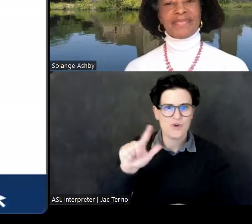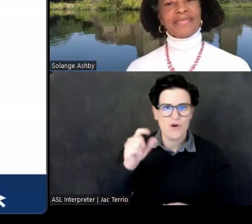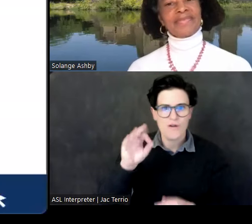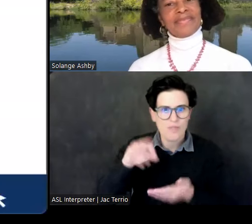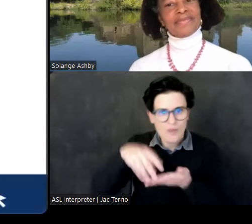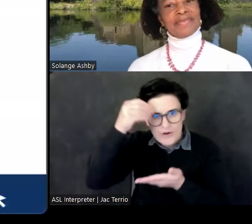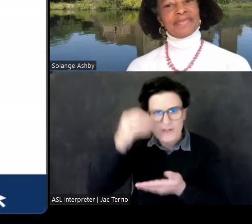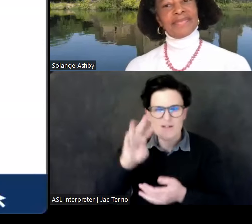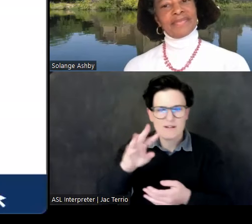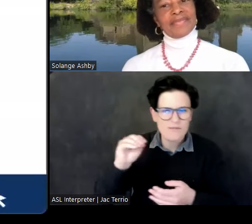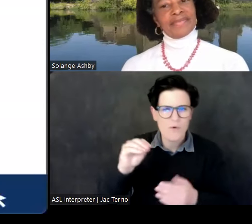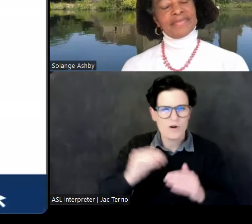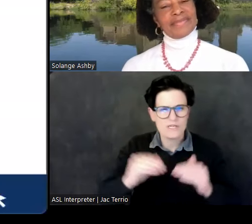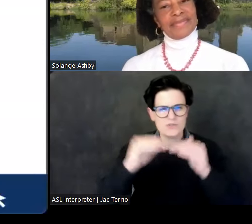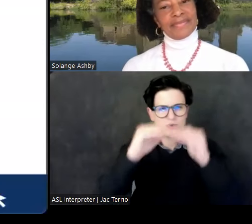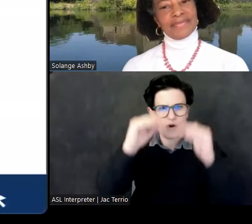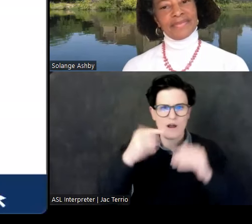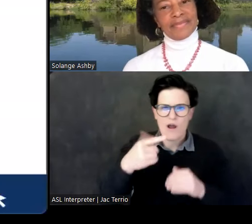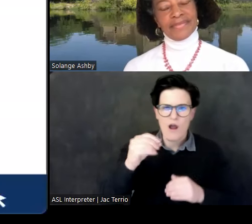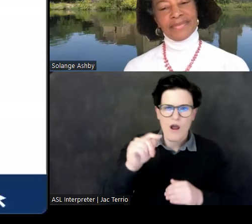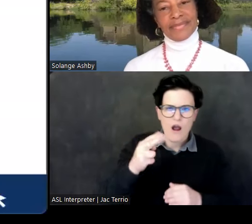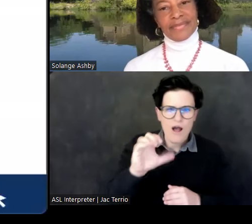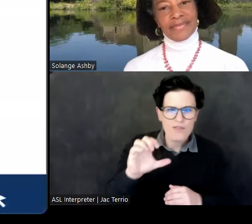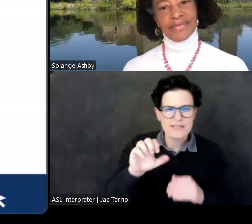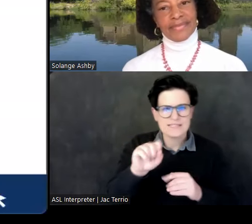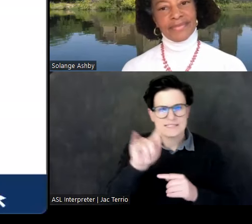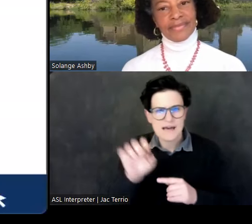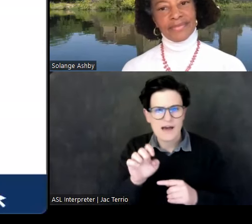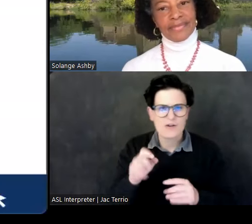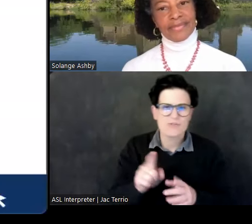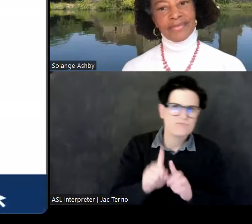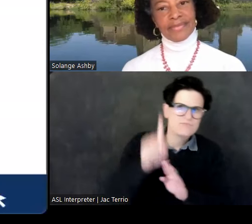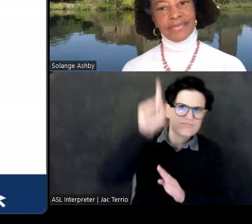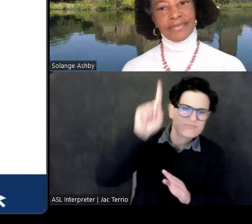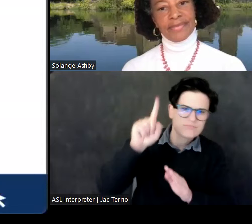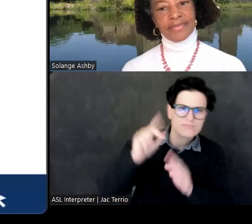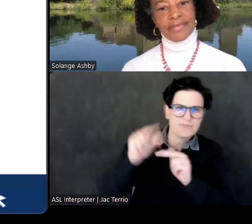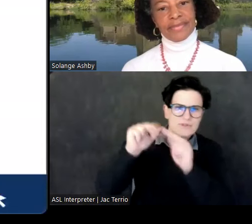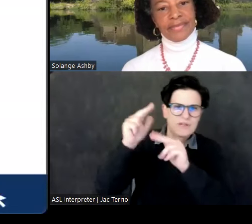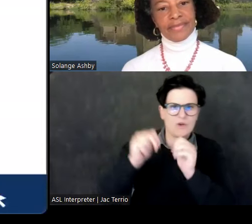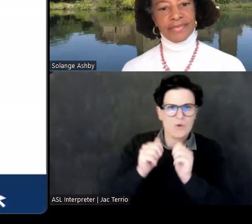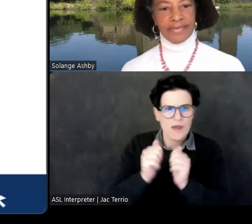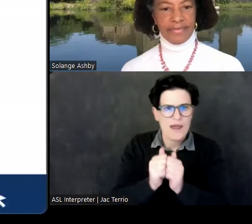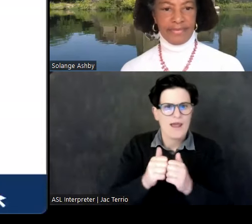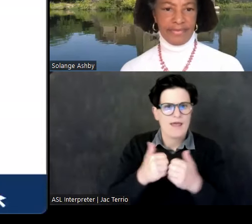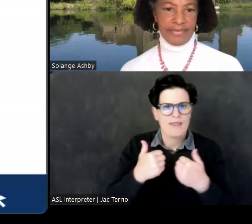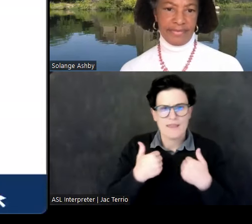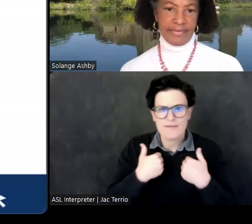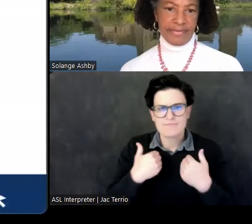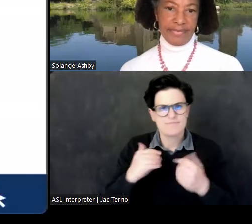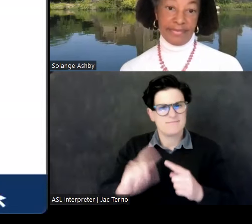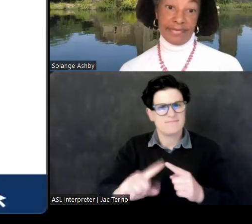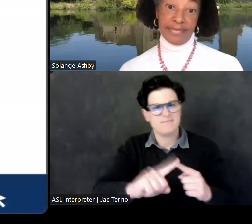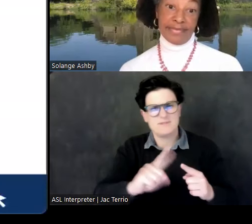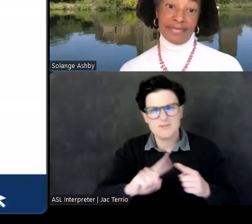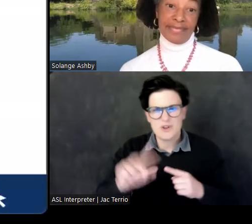which houses, among other things, about 30 nationality rooms, which are classrooms which double as time